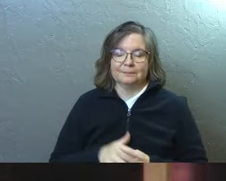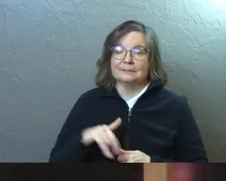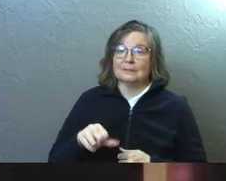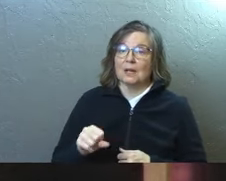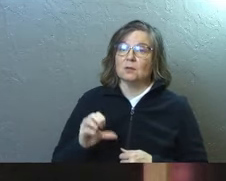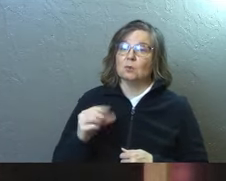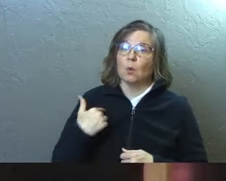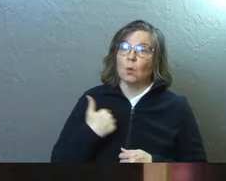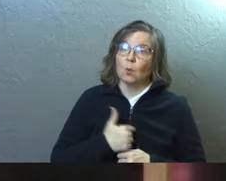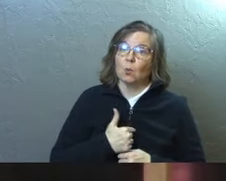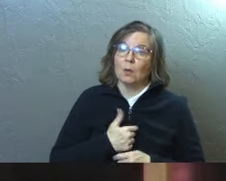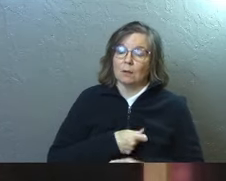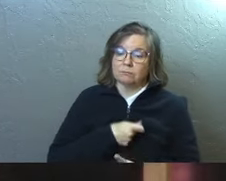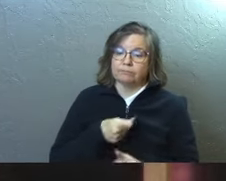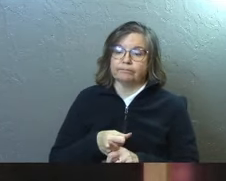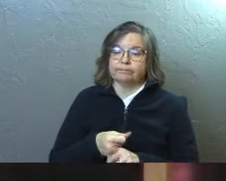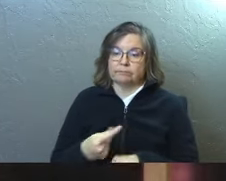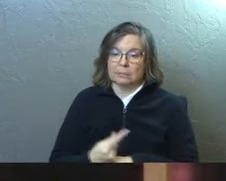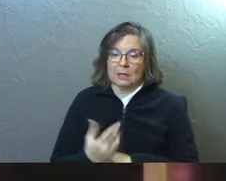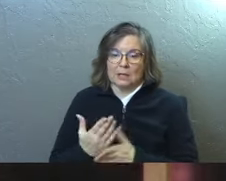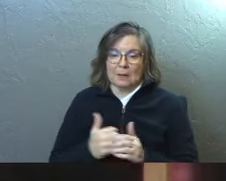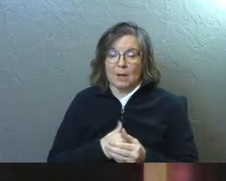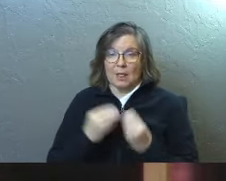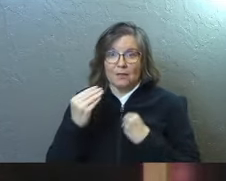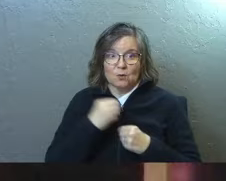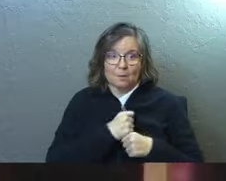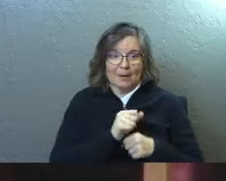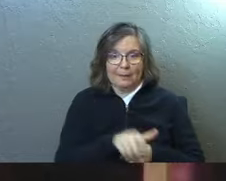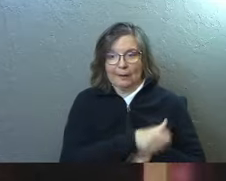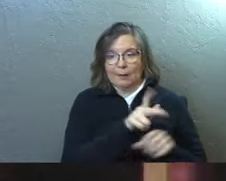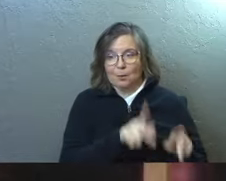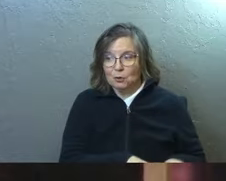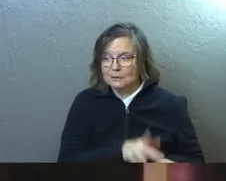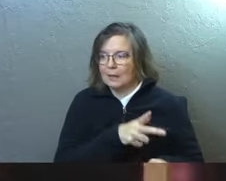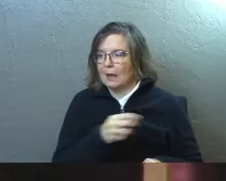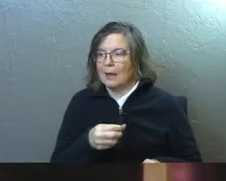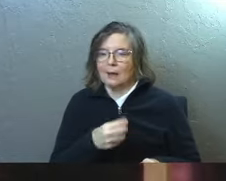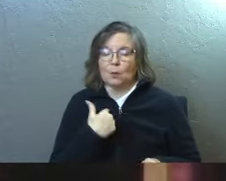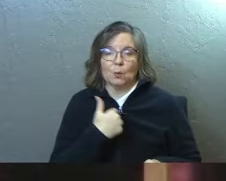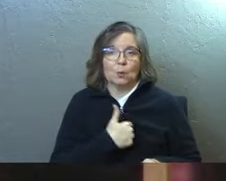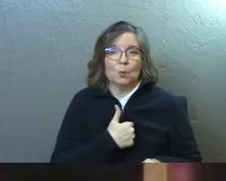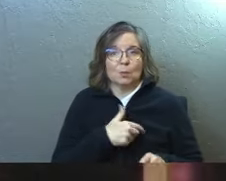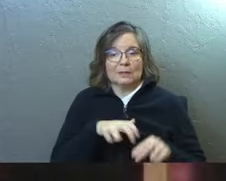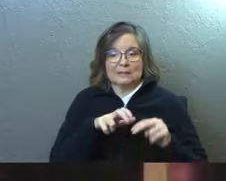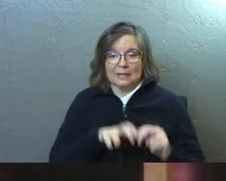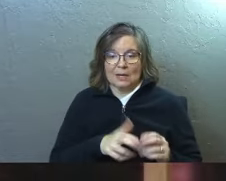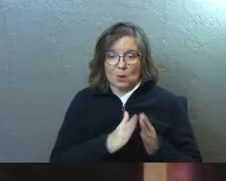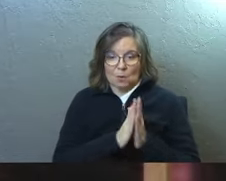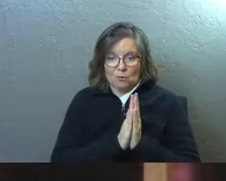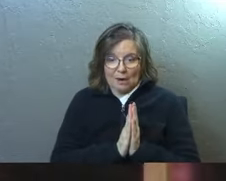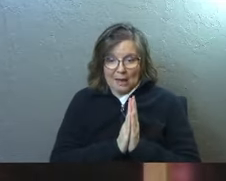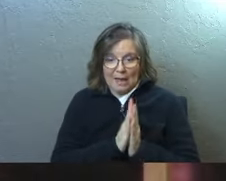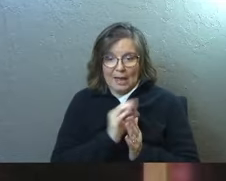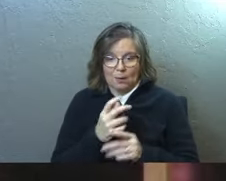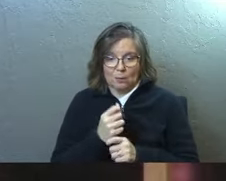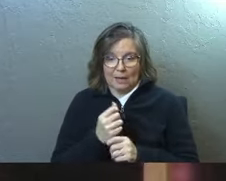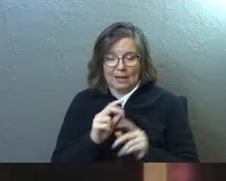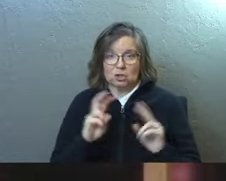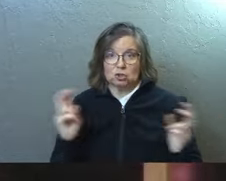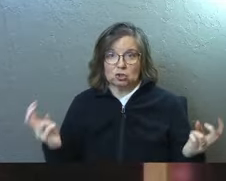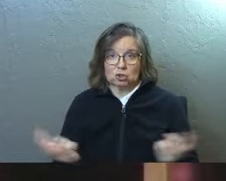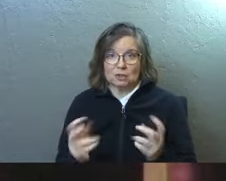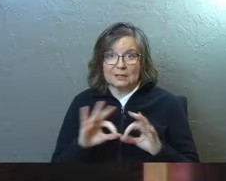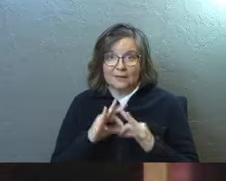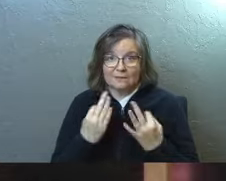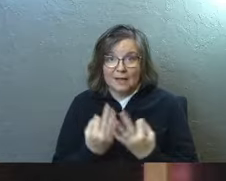Yeah, so we got there that day, and somehow the food got made by somebody else. And we sat down to pray, and we got in a